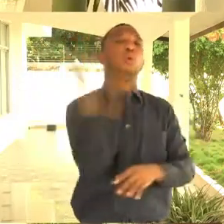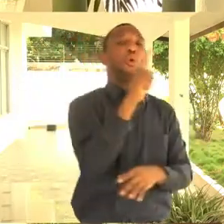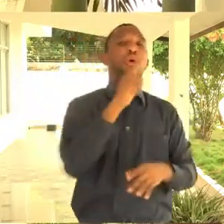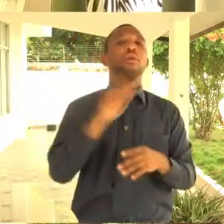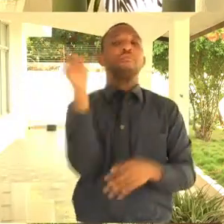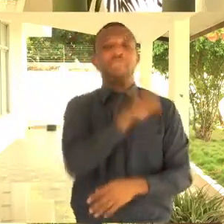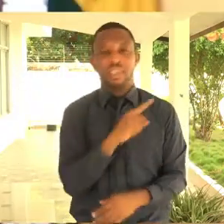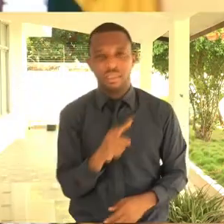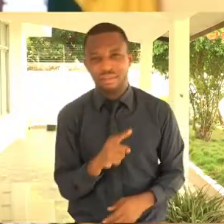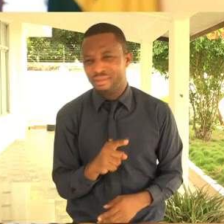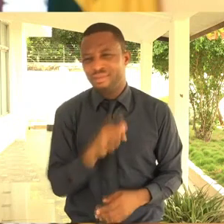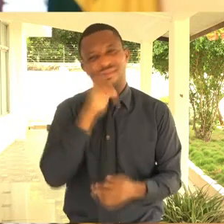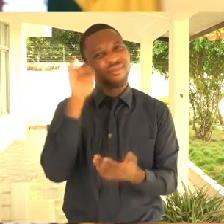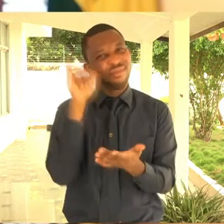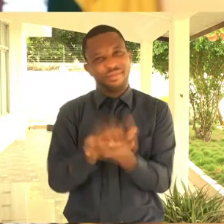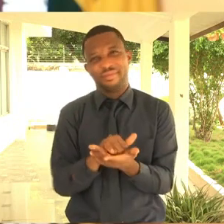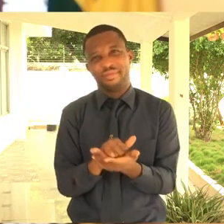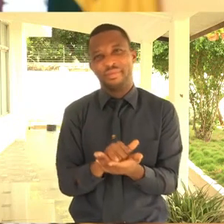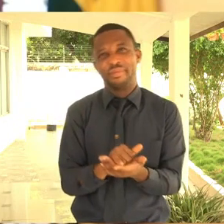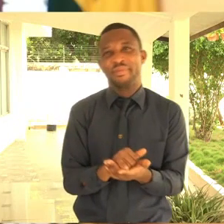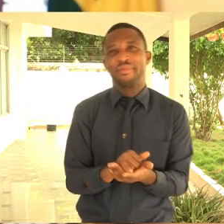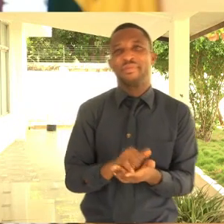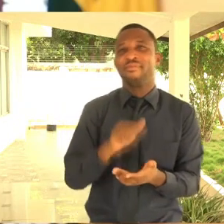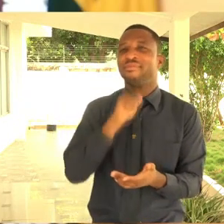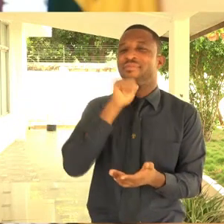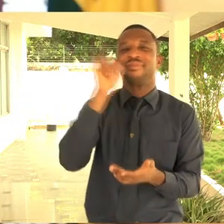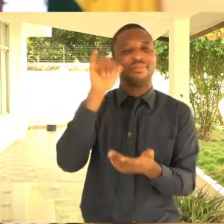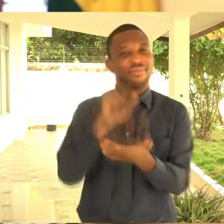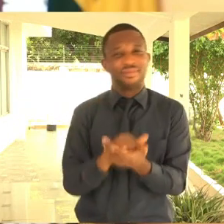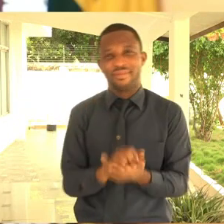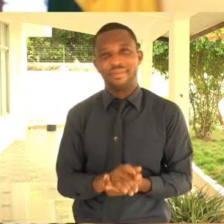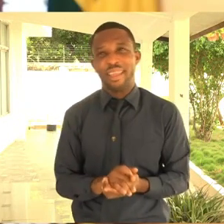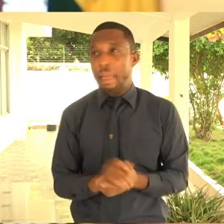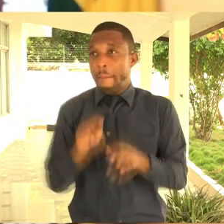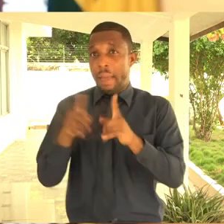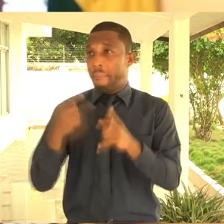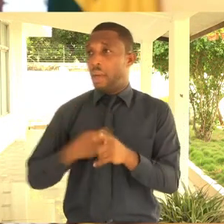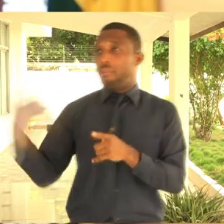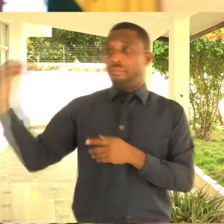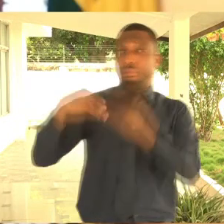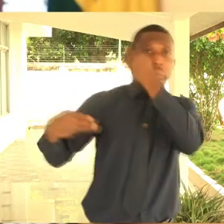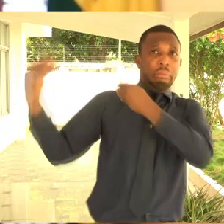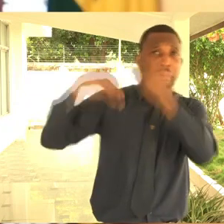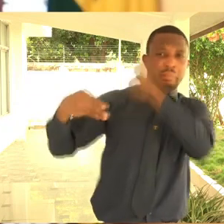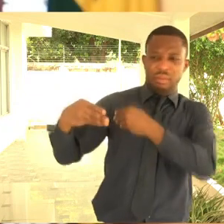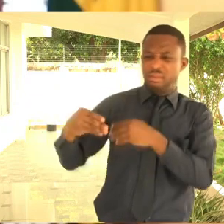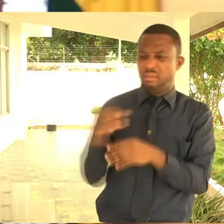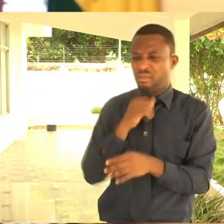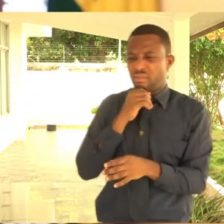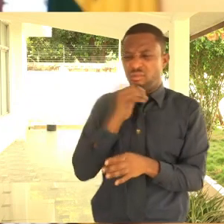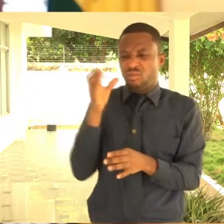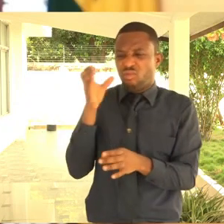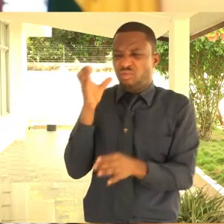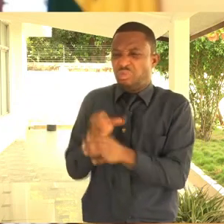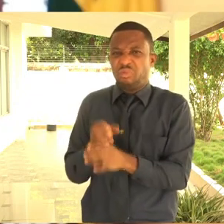affected me because when the presence was this, people were giving me bad comments. And when you read your comments, it's like, hey.